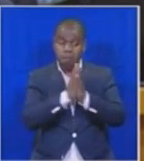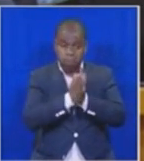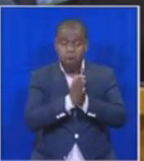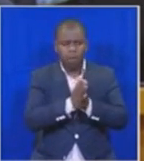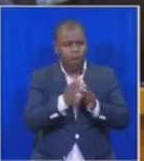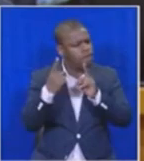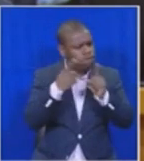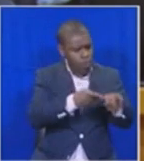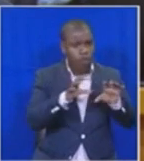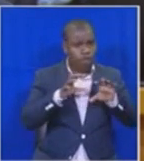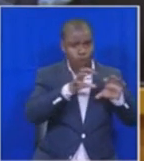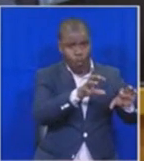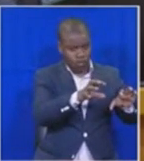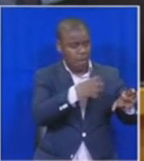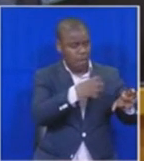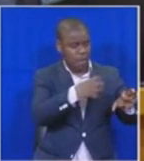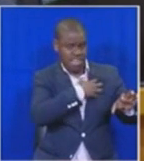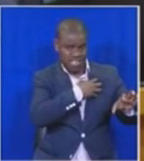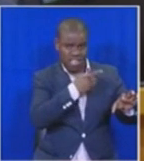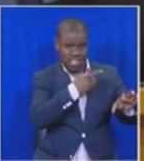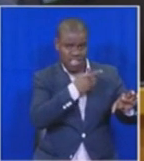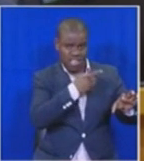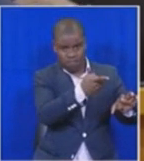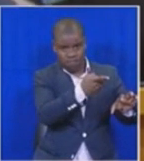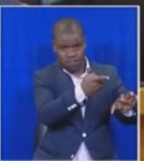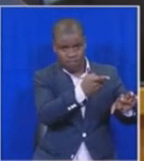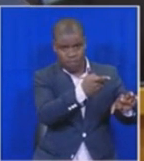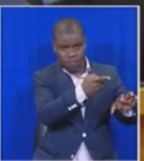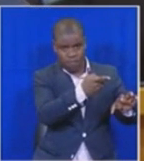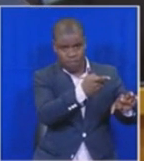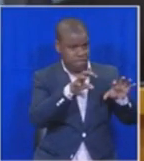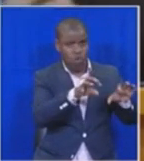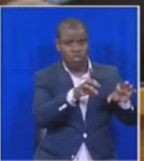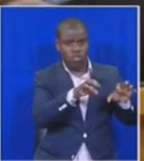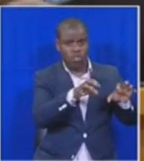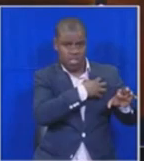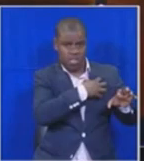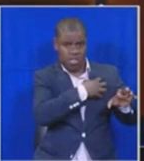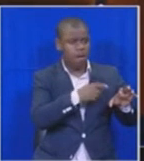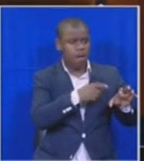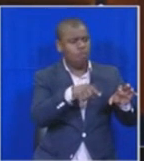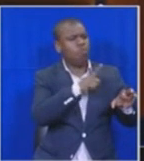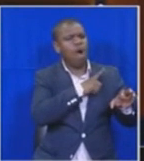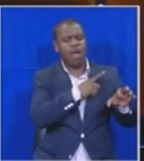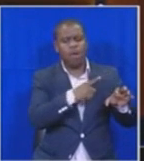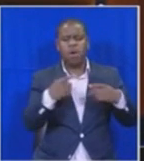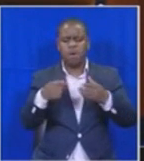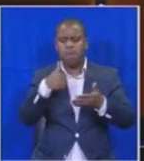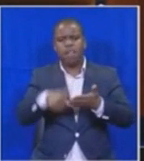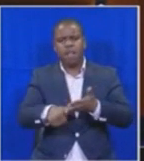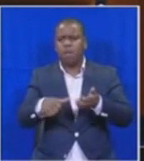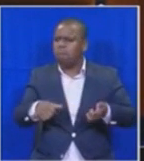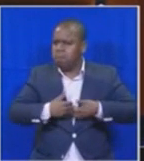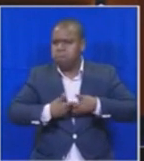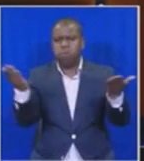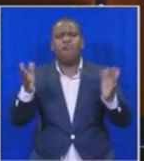compel the minister to answer why he issued that memorandum on behalf of the Cabinet. Well, of course,